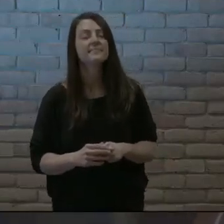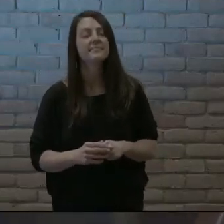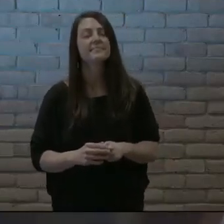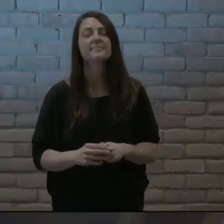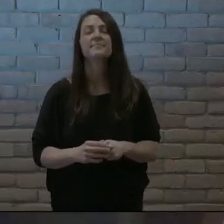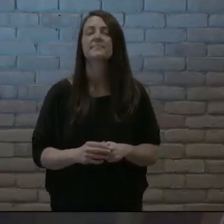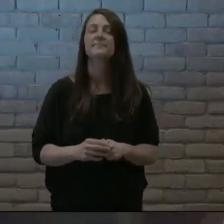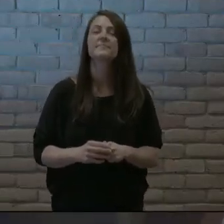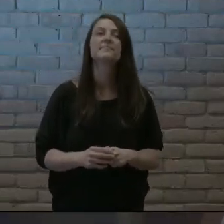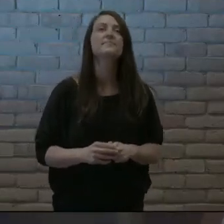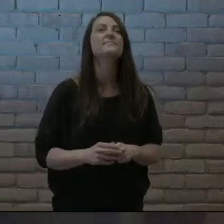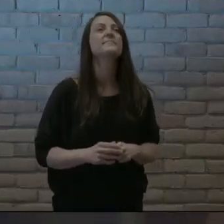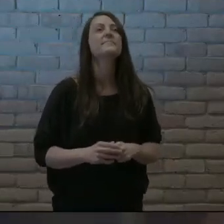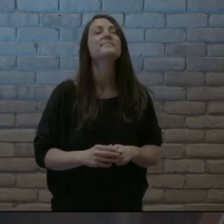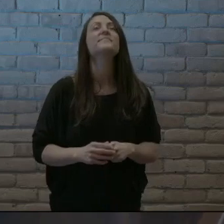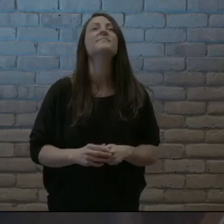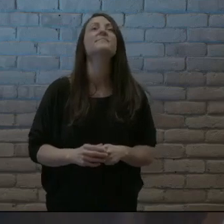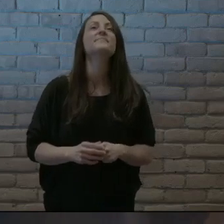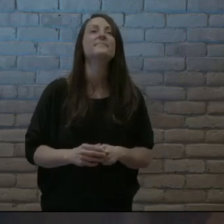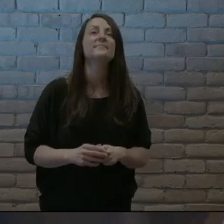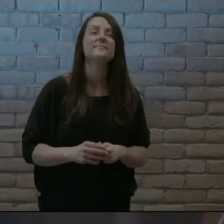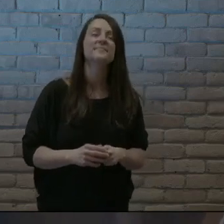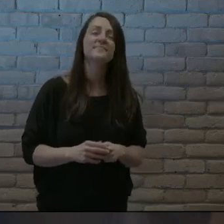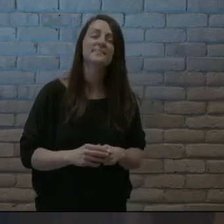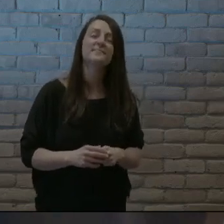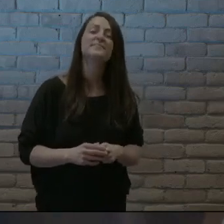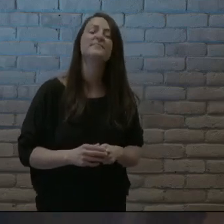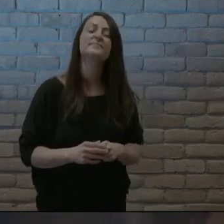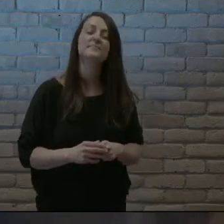You've never failed me